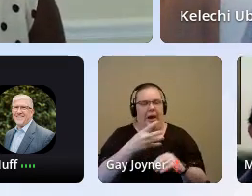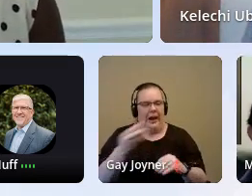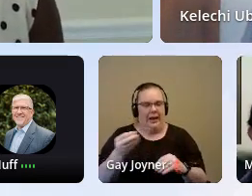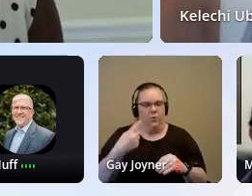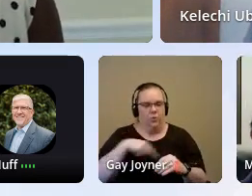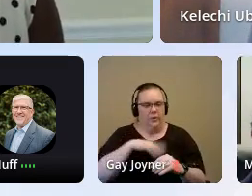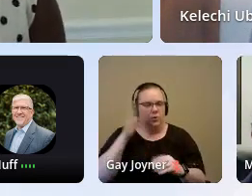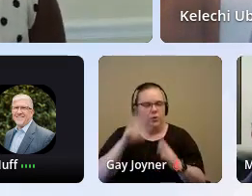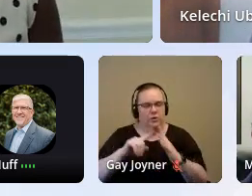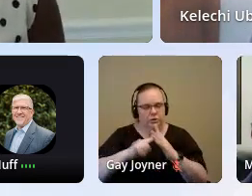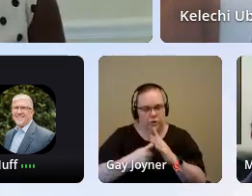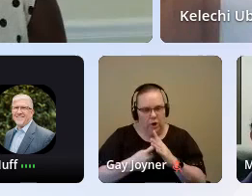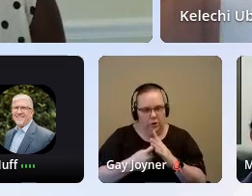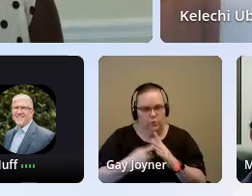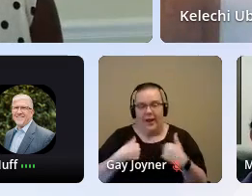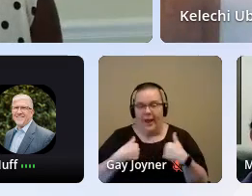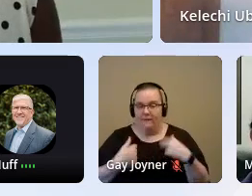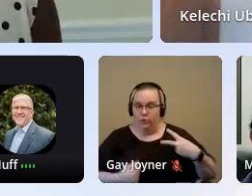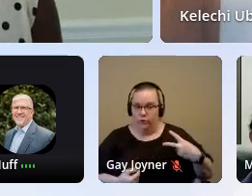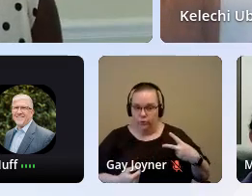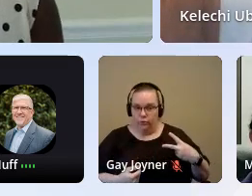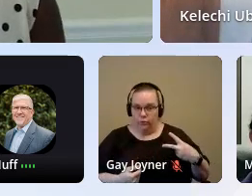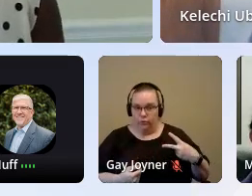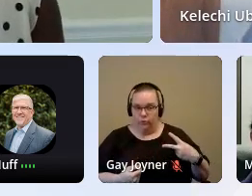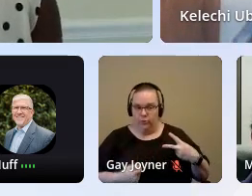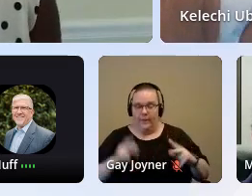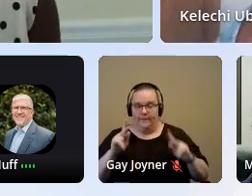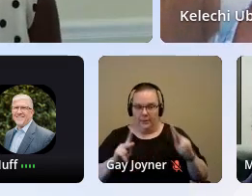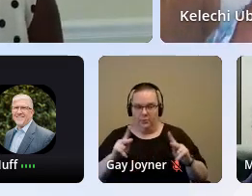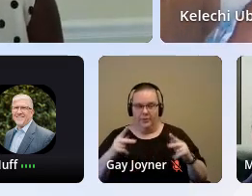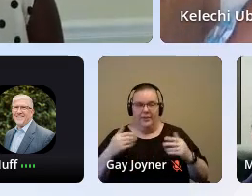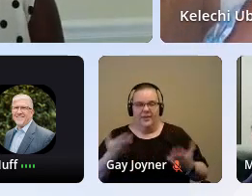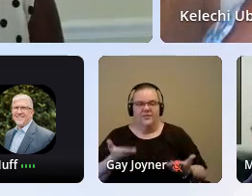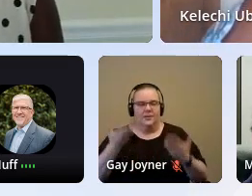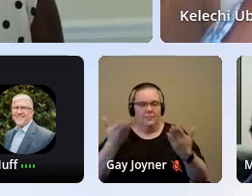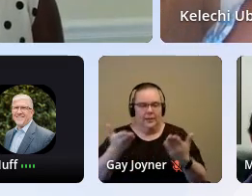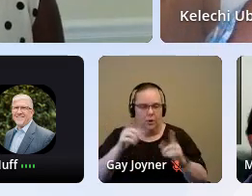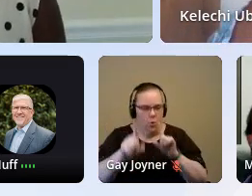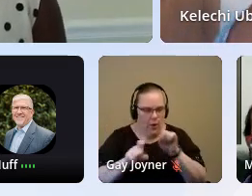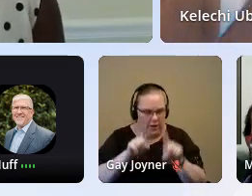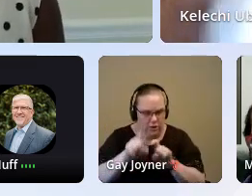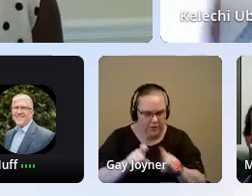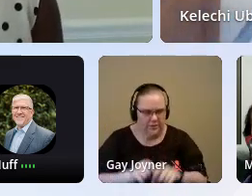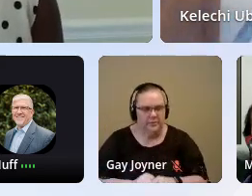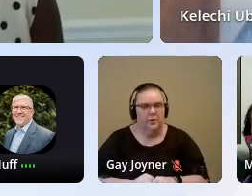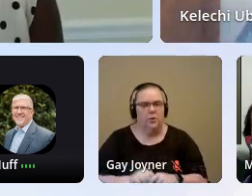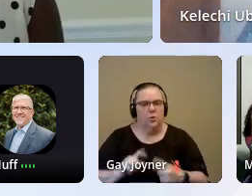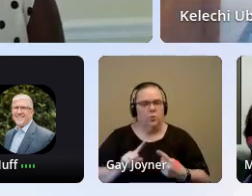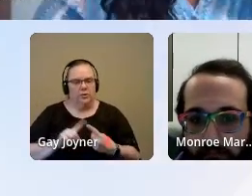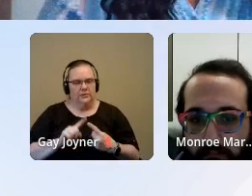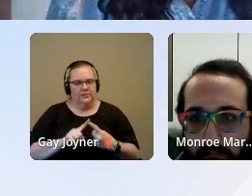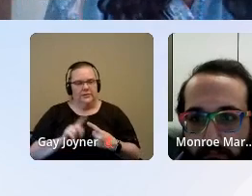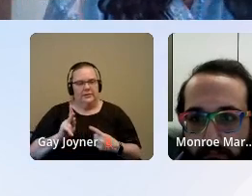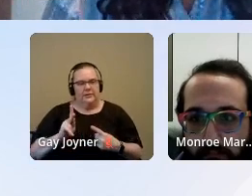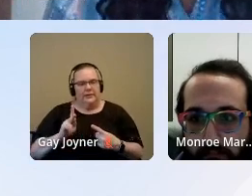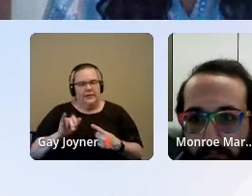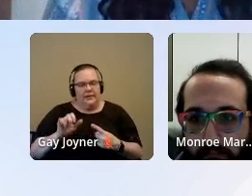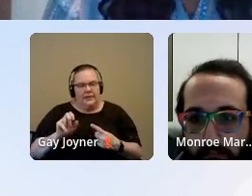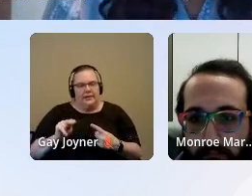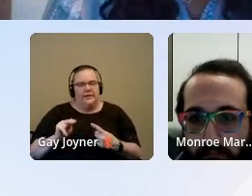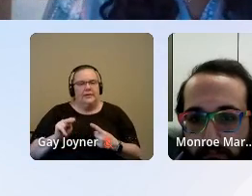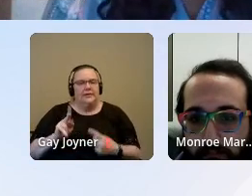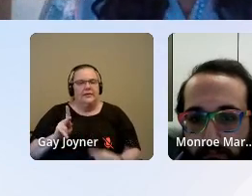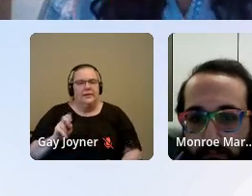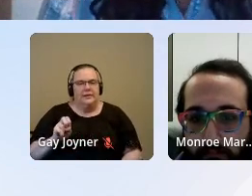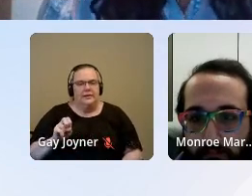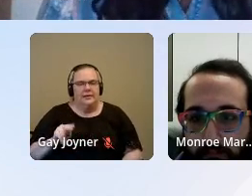to start, we have two individuals who have submitted questions. We'll start with Ken, welcoming Ken to the